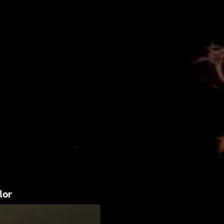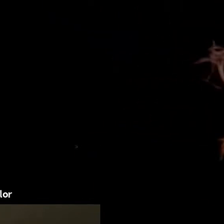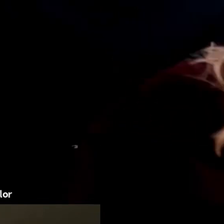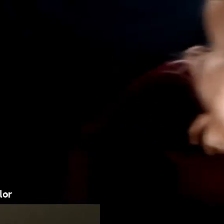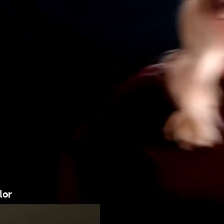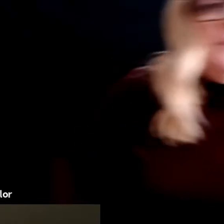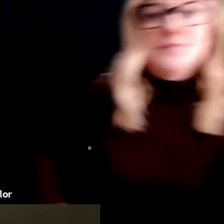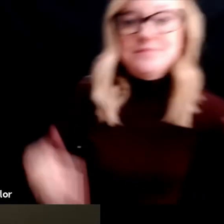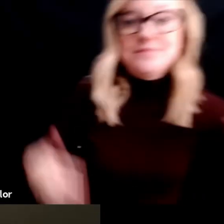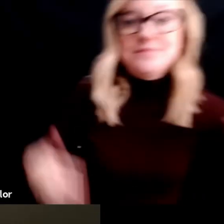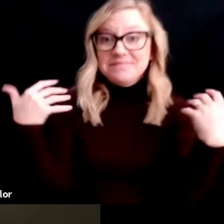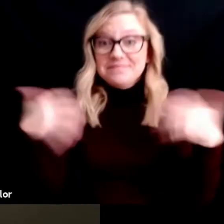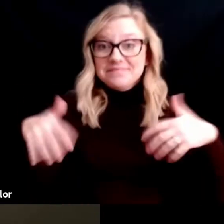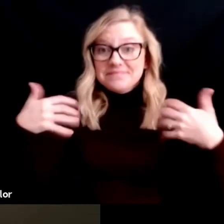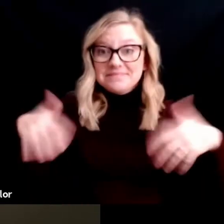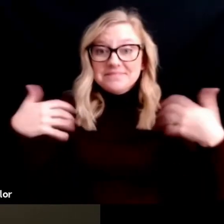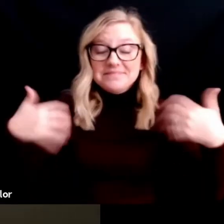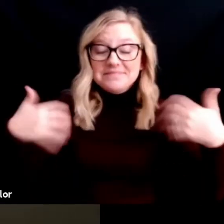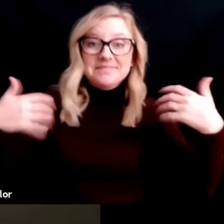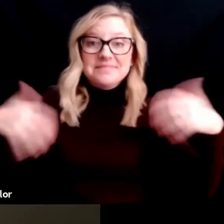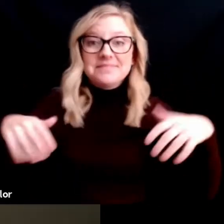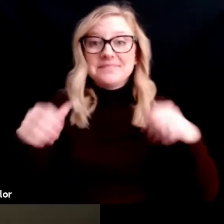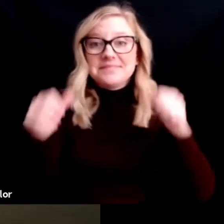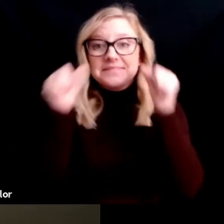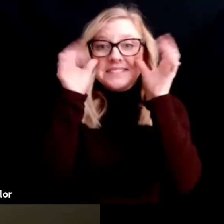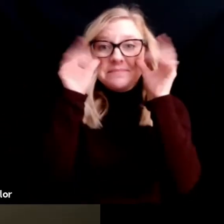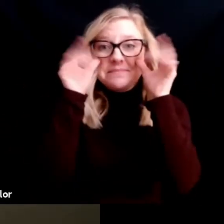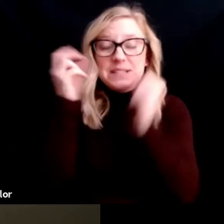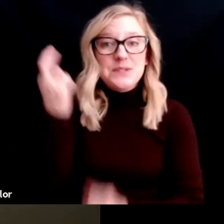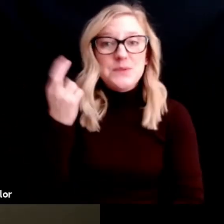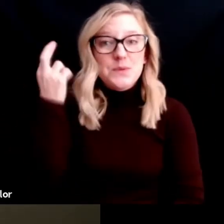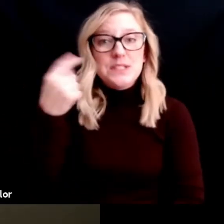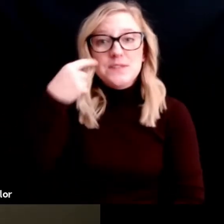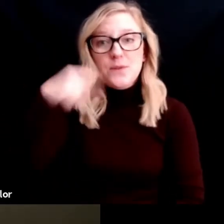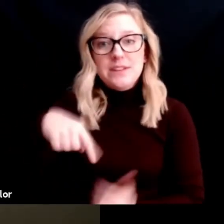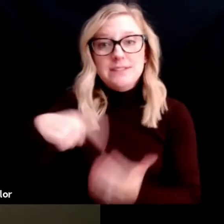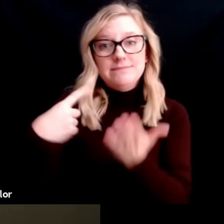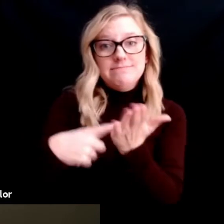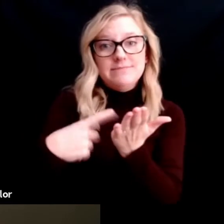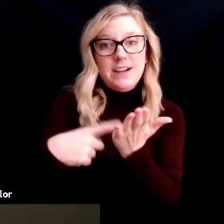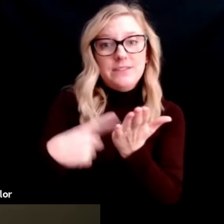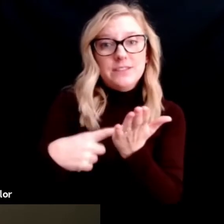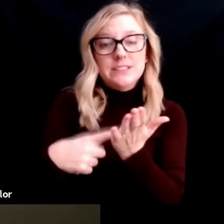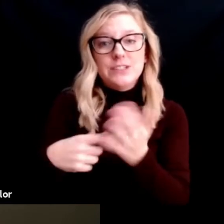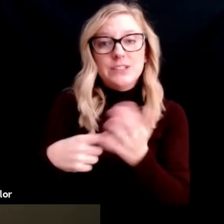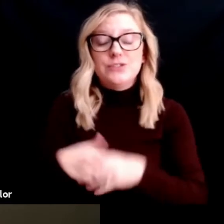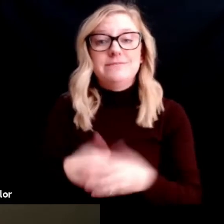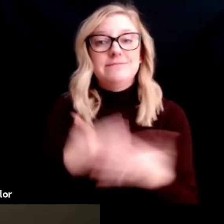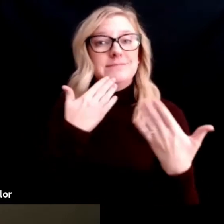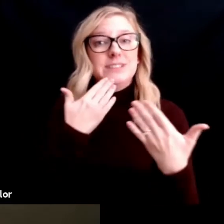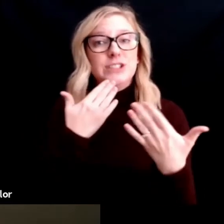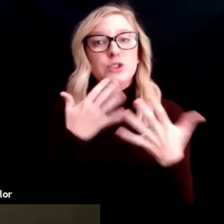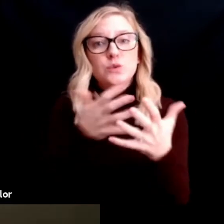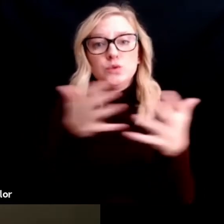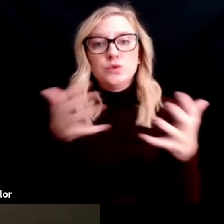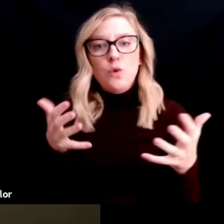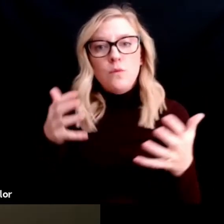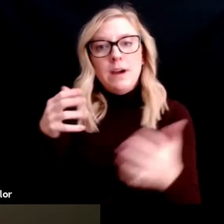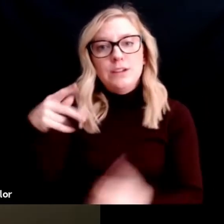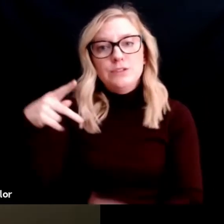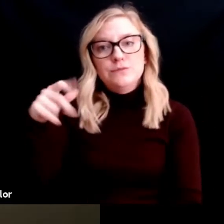Wow. Expansive, tremendous reasons to have these conversations. Thank you. I'm blown away